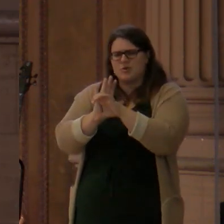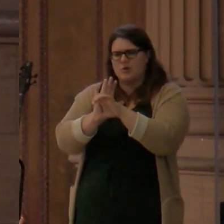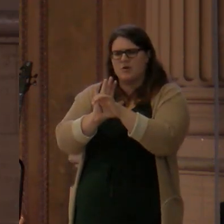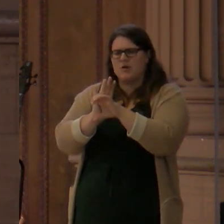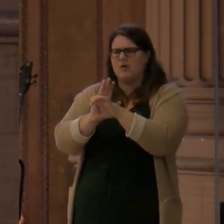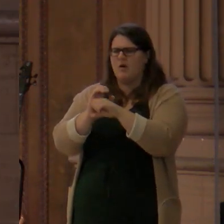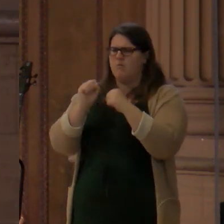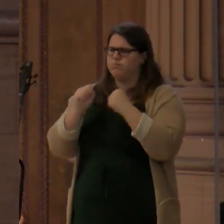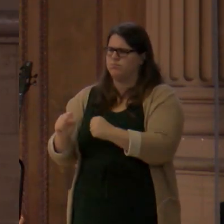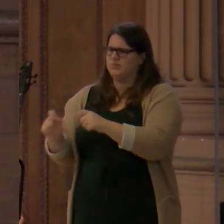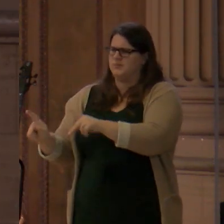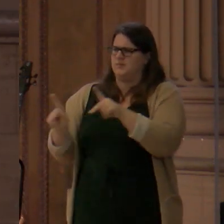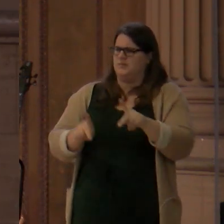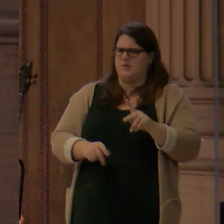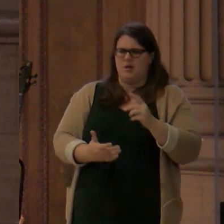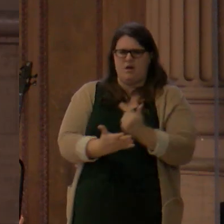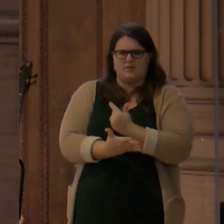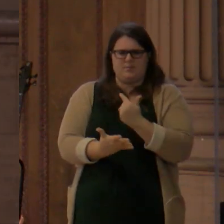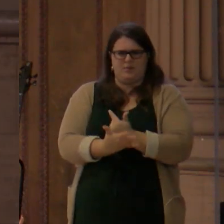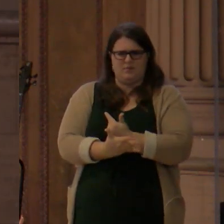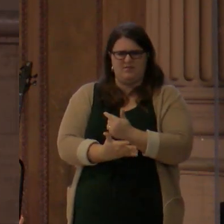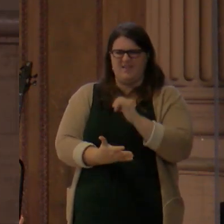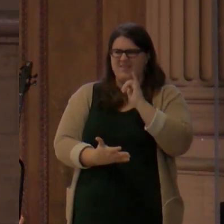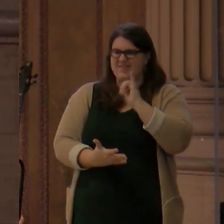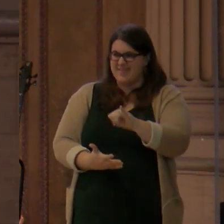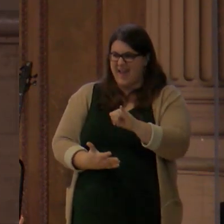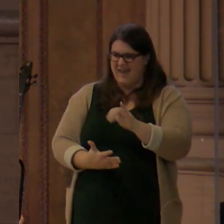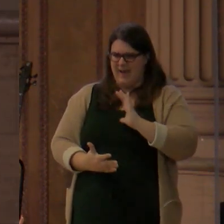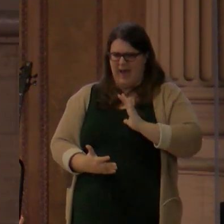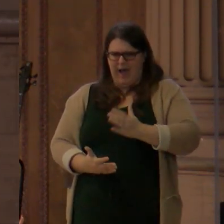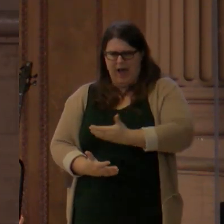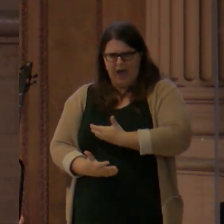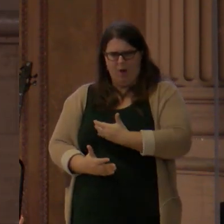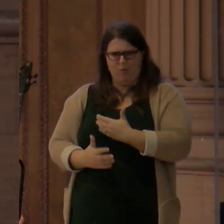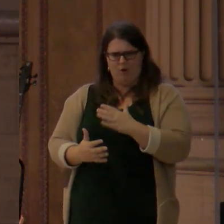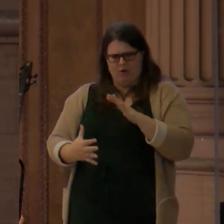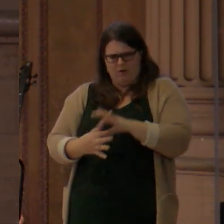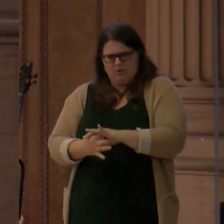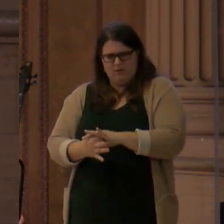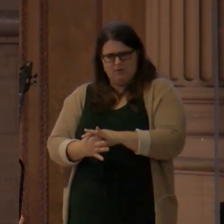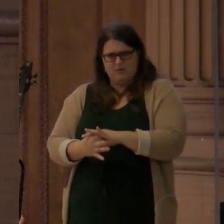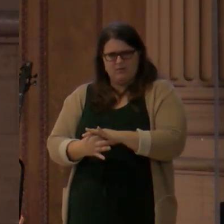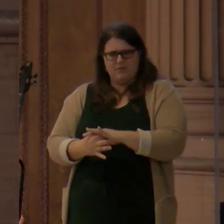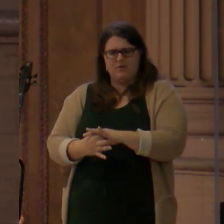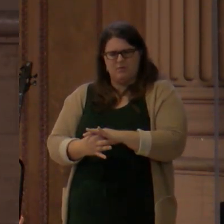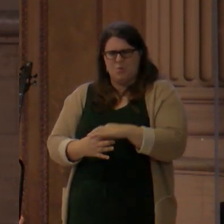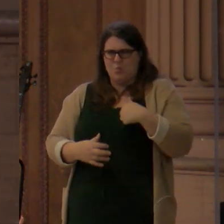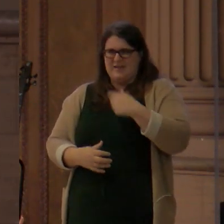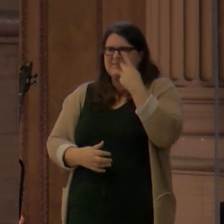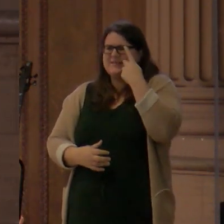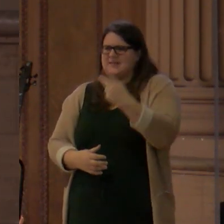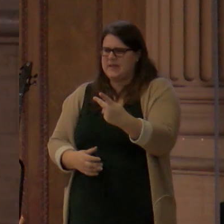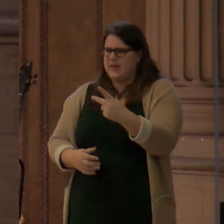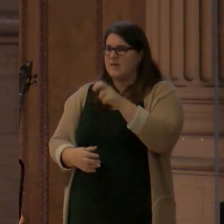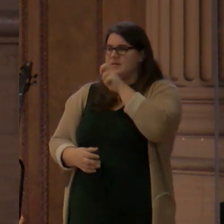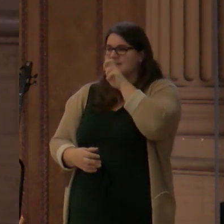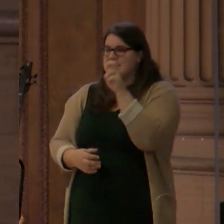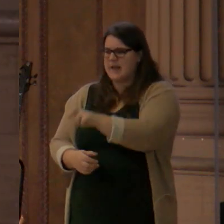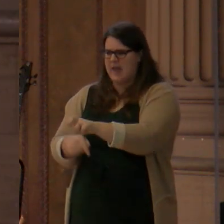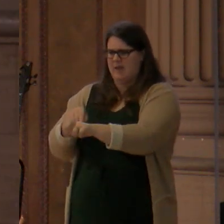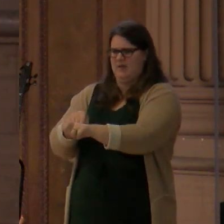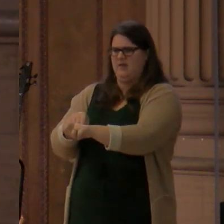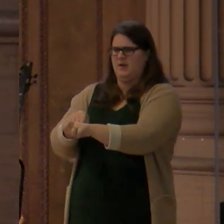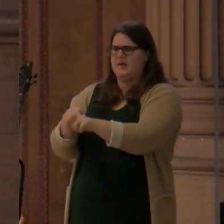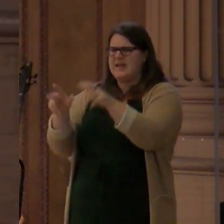our story. And so many stories tell the story. And we're going to see this clearly this morning again beginning in Genesis chapter